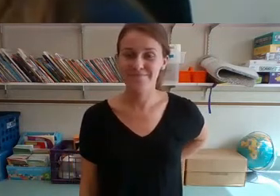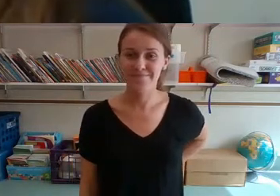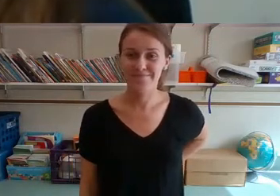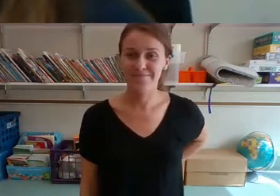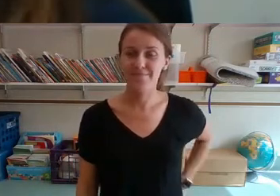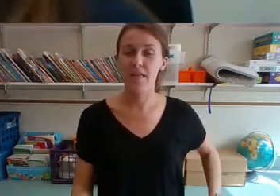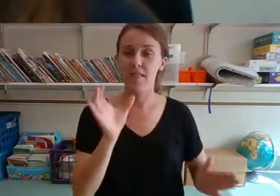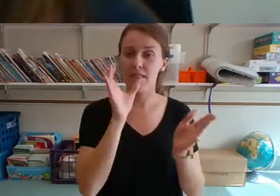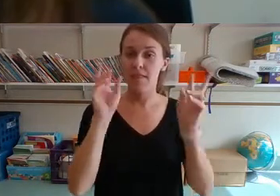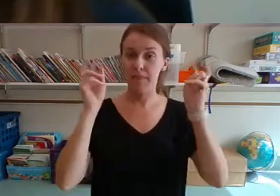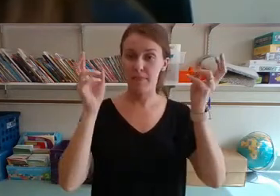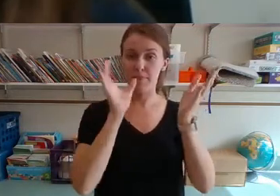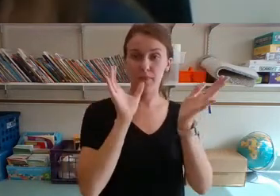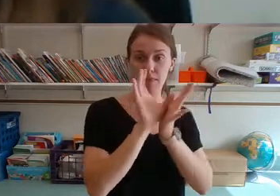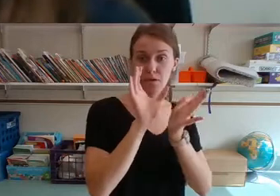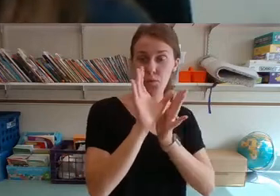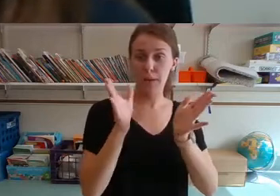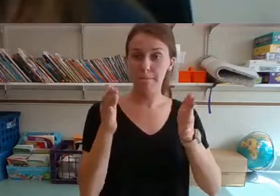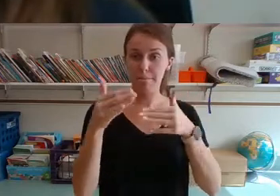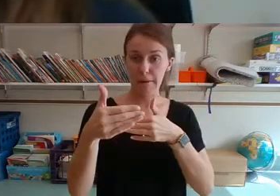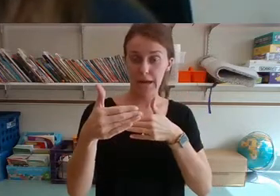The crayon box that talked.